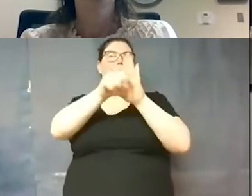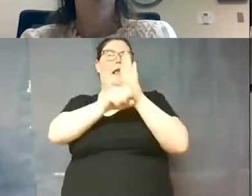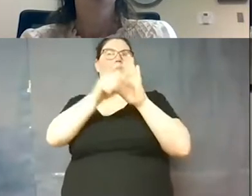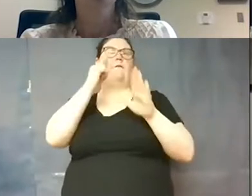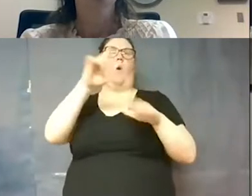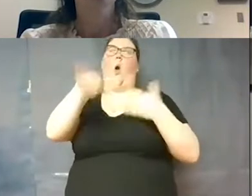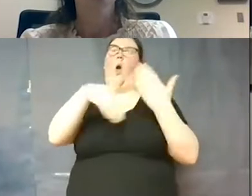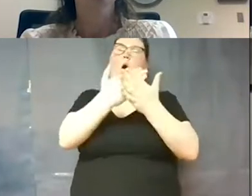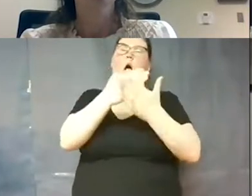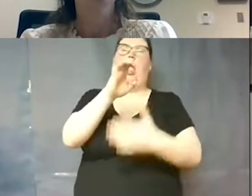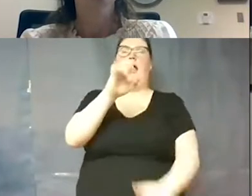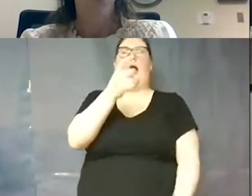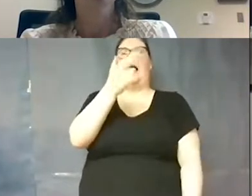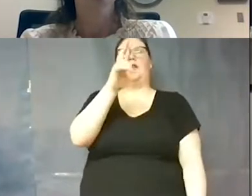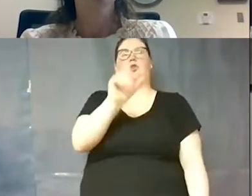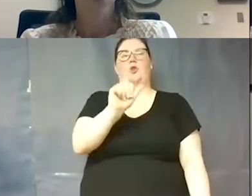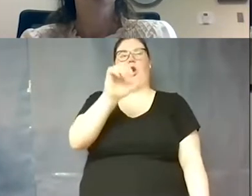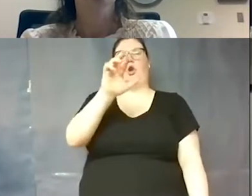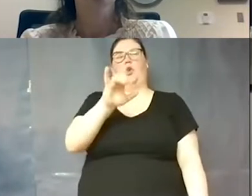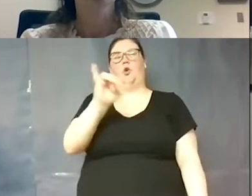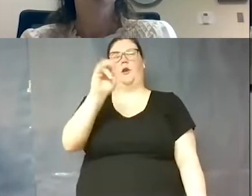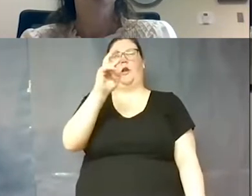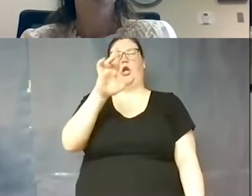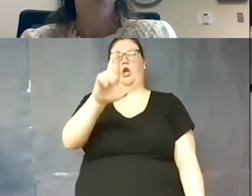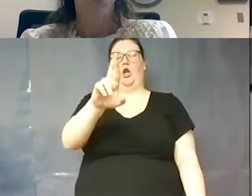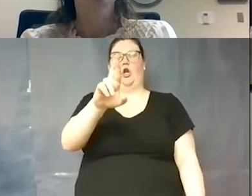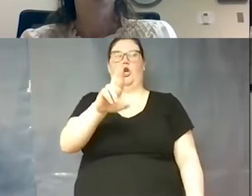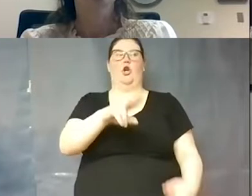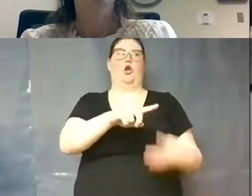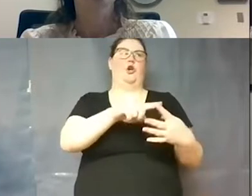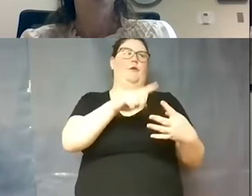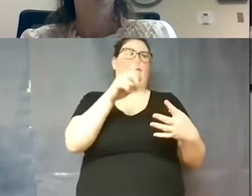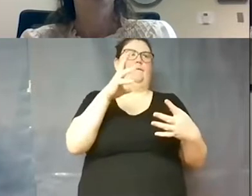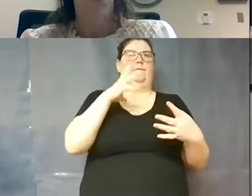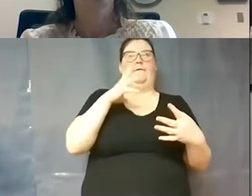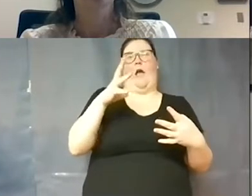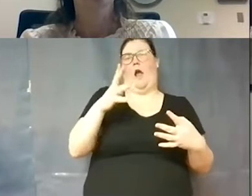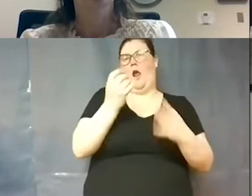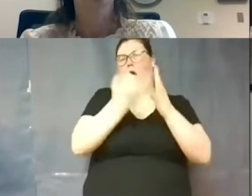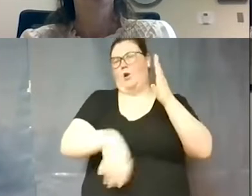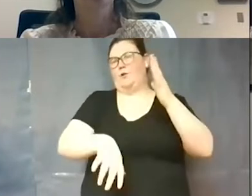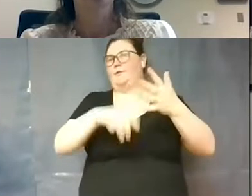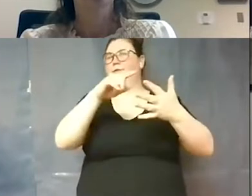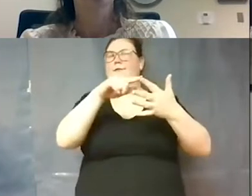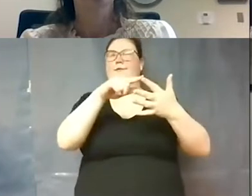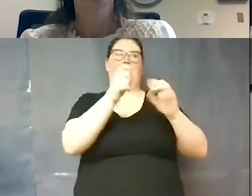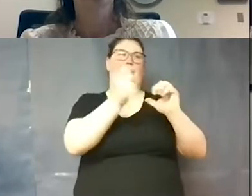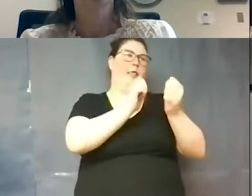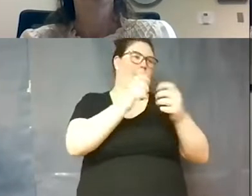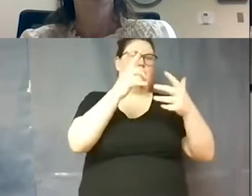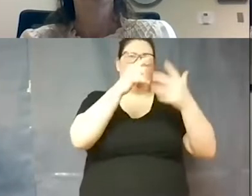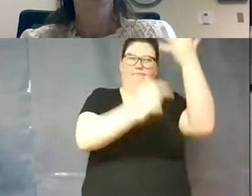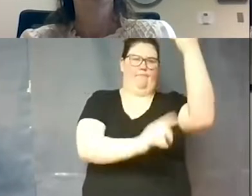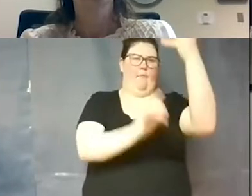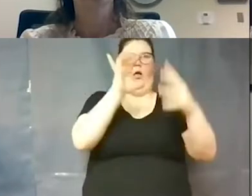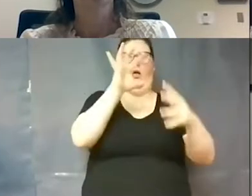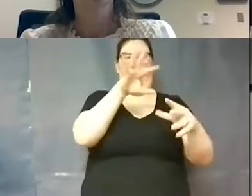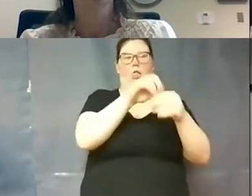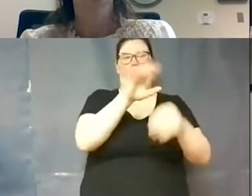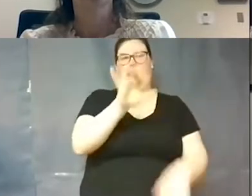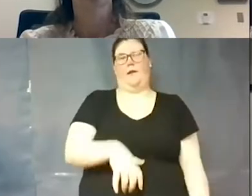extracurricular activities whether it's athletics fine arts or whatever it may be thank you dr presley um